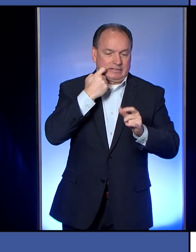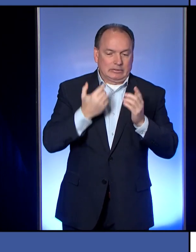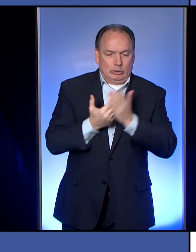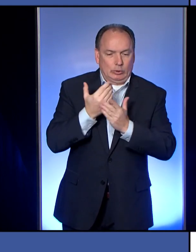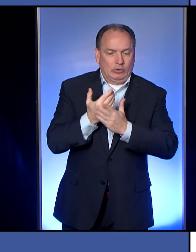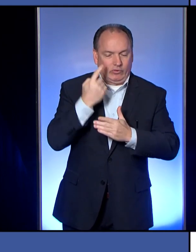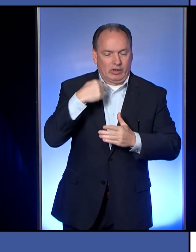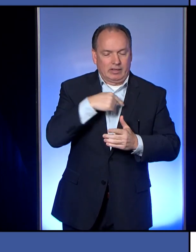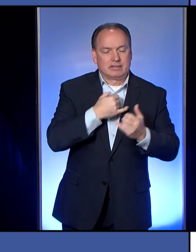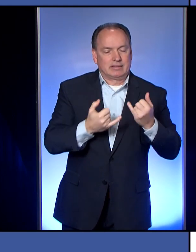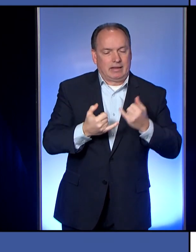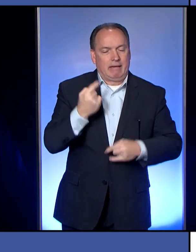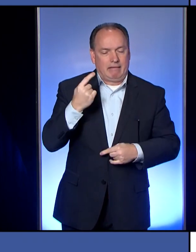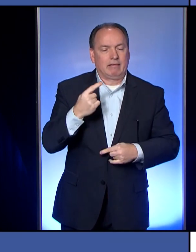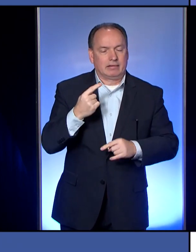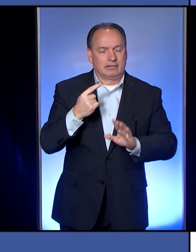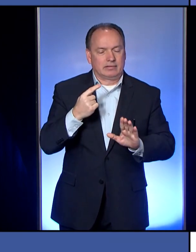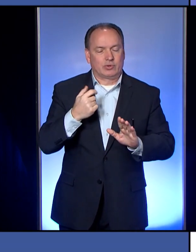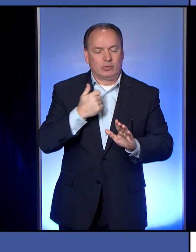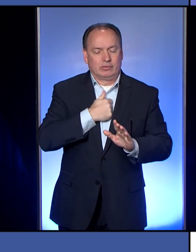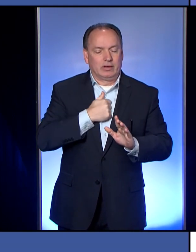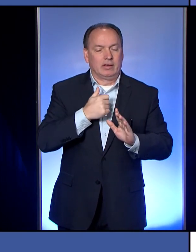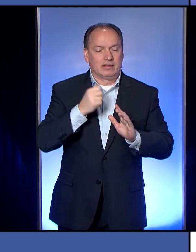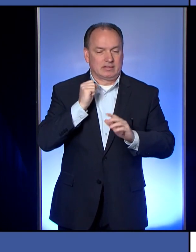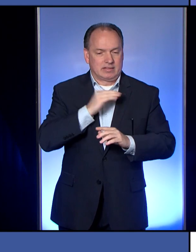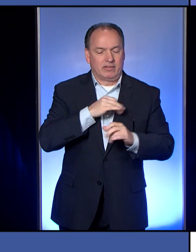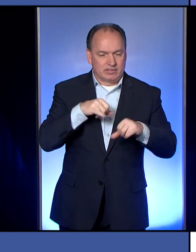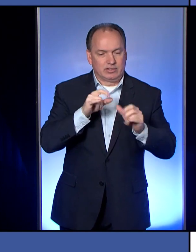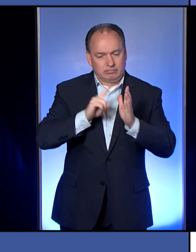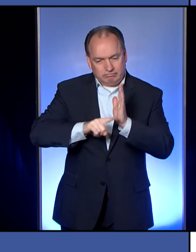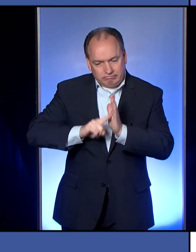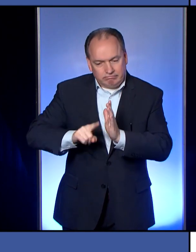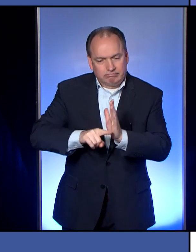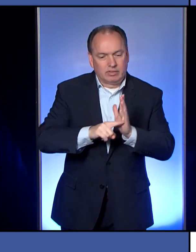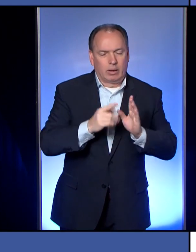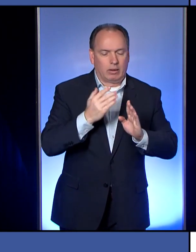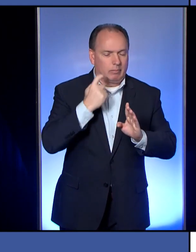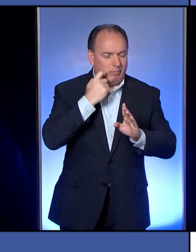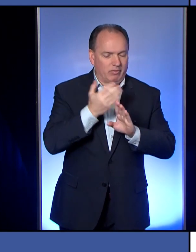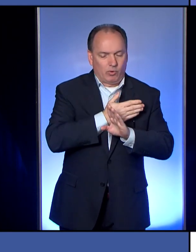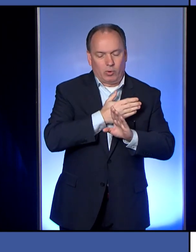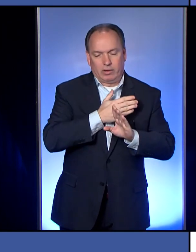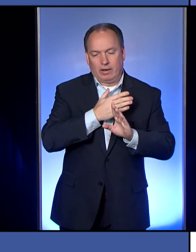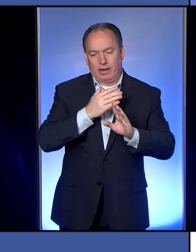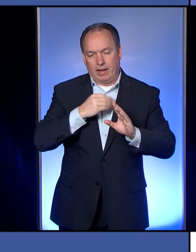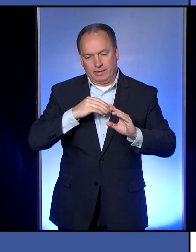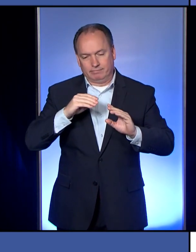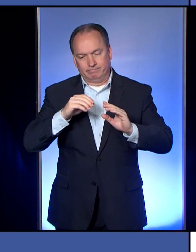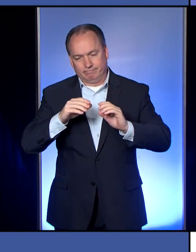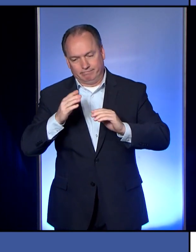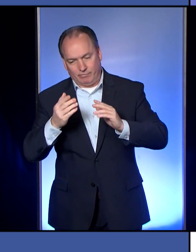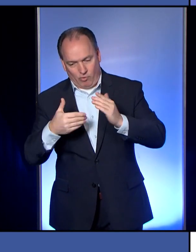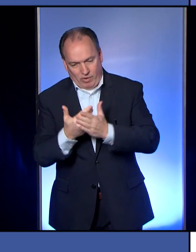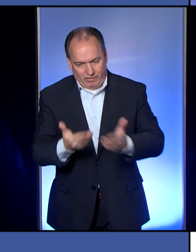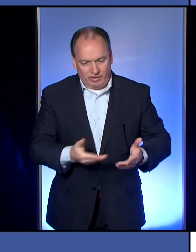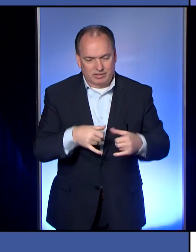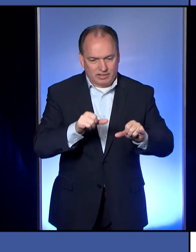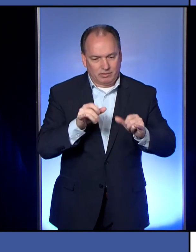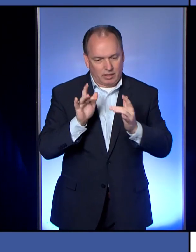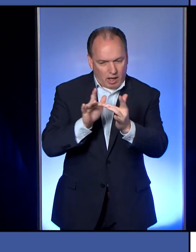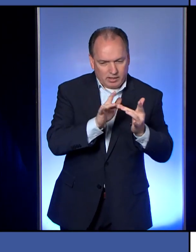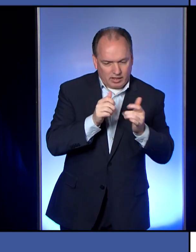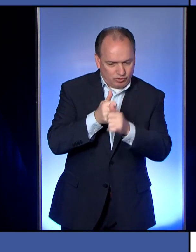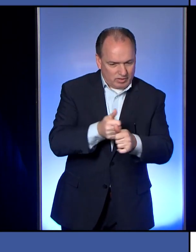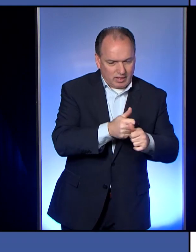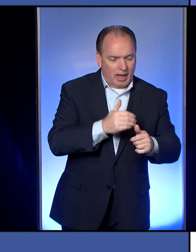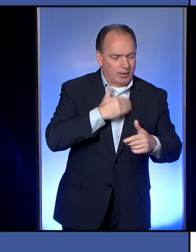us today. And the staff is, I was, before I came on air here, was still working through all the contact tracing.